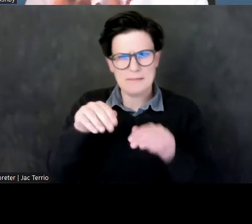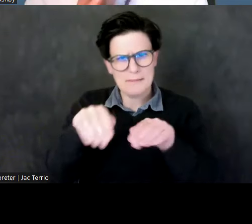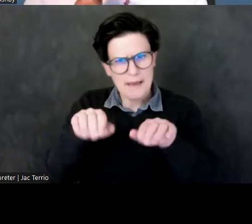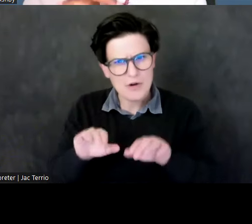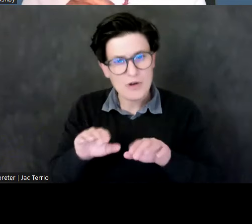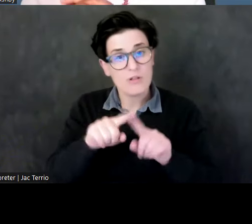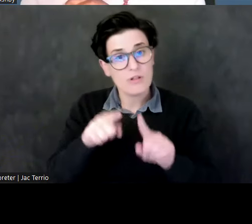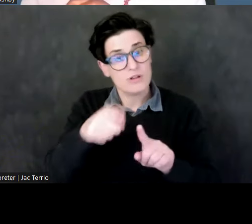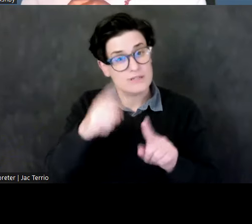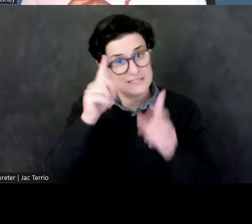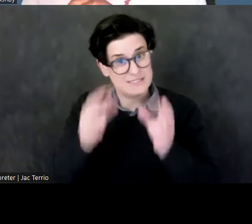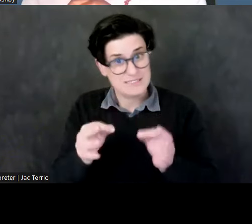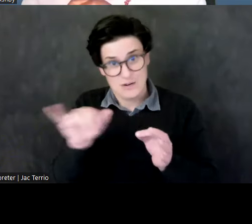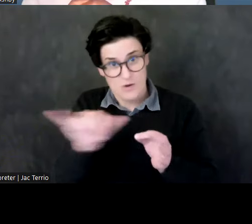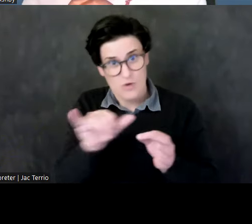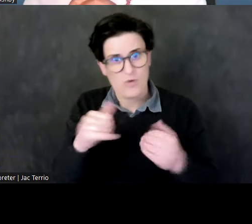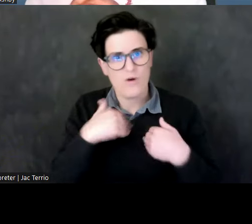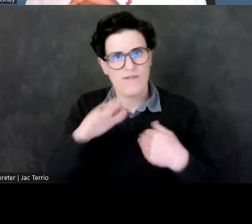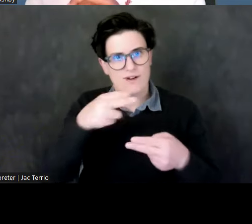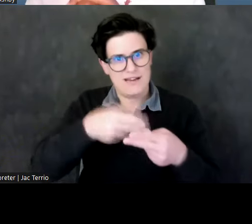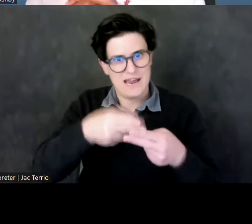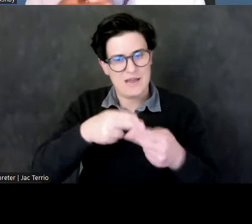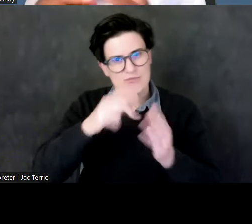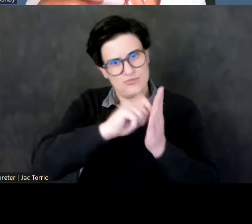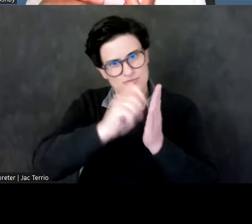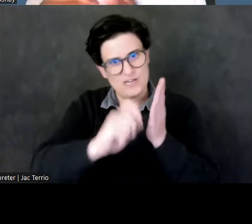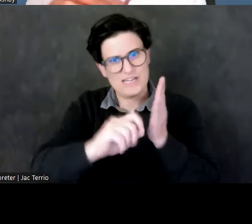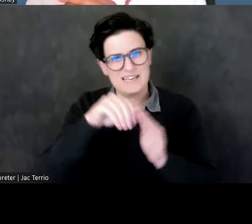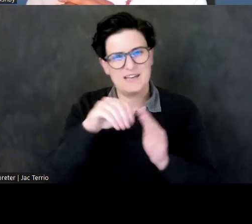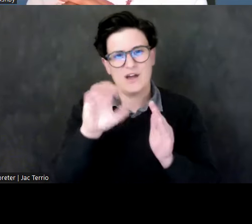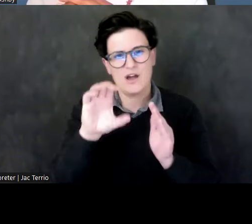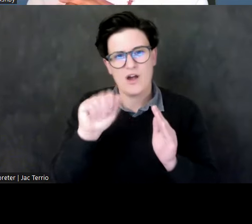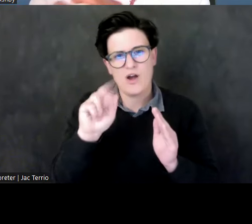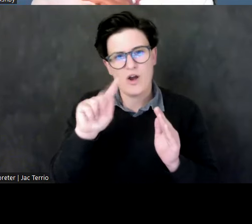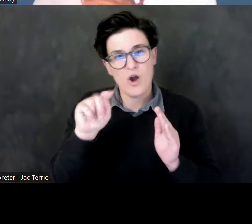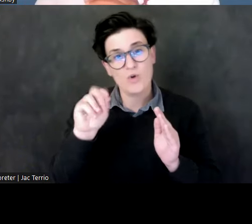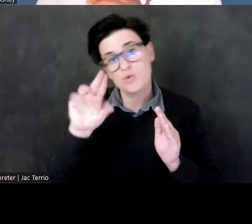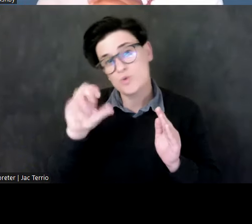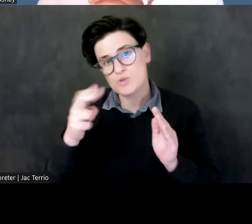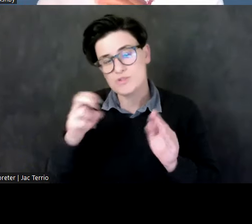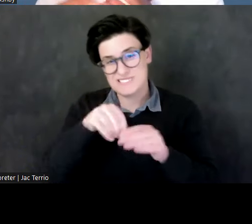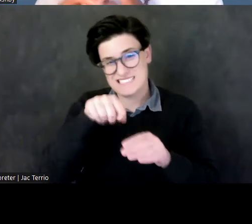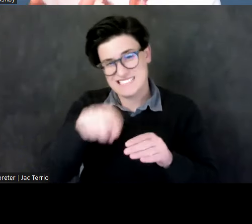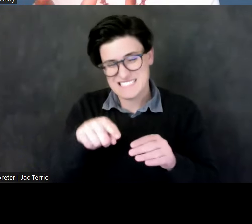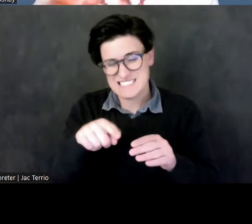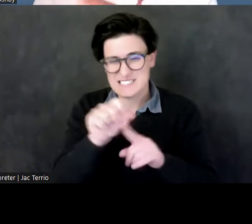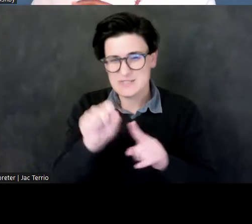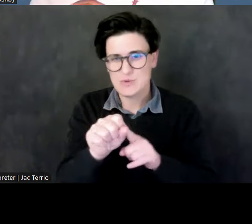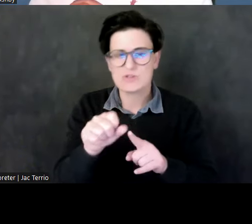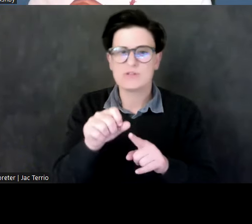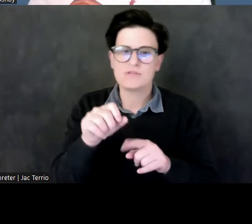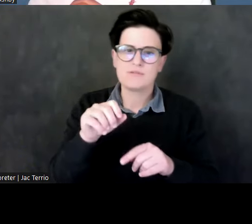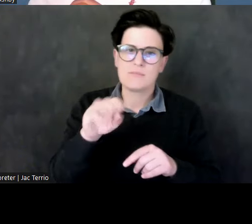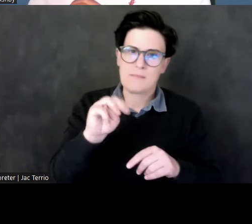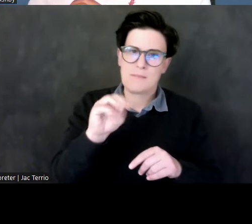also to have her name written in a cartouche here, in this case in Meroitic hieroglyphs. And then just